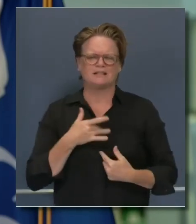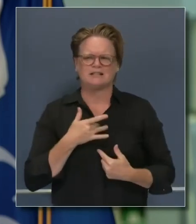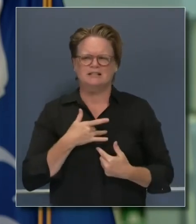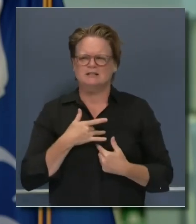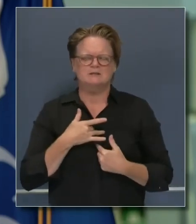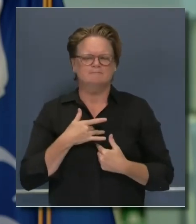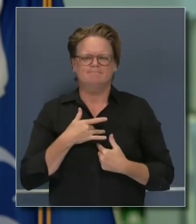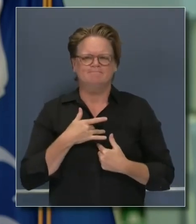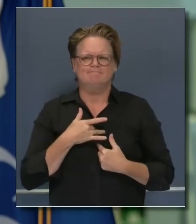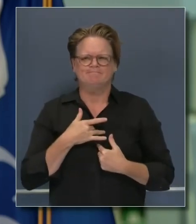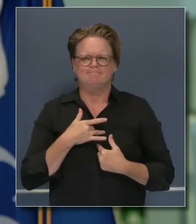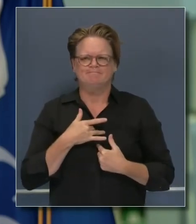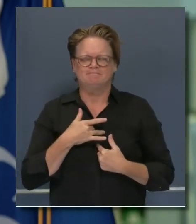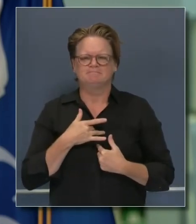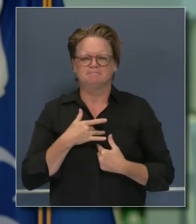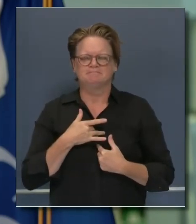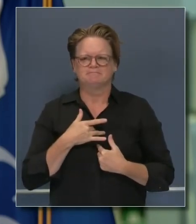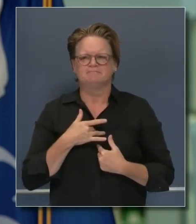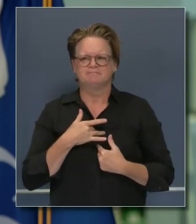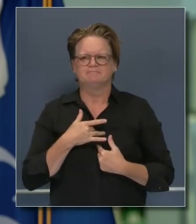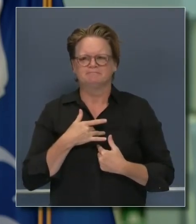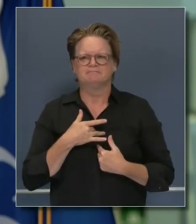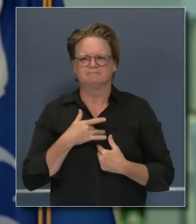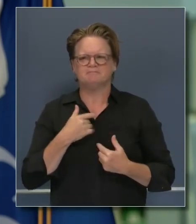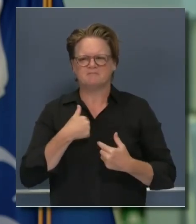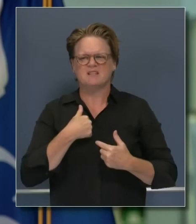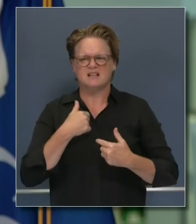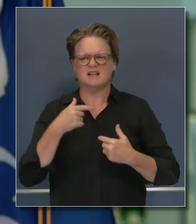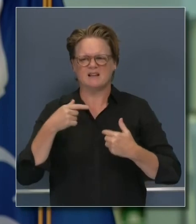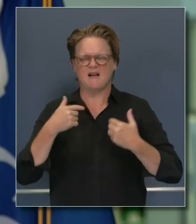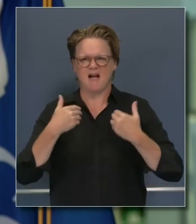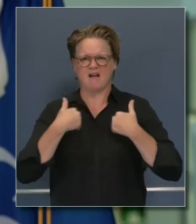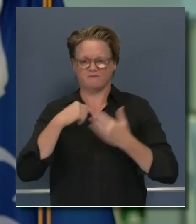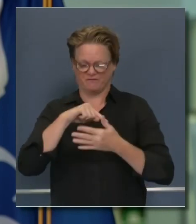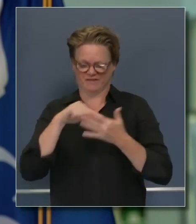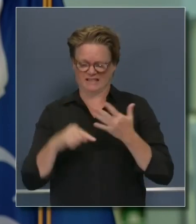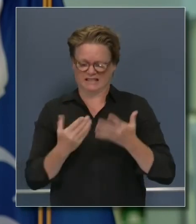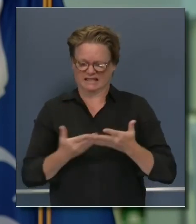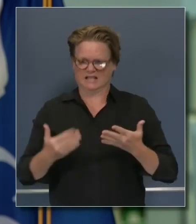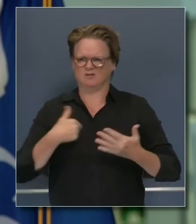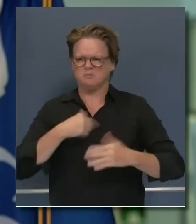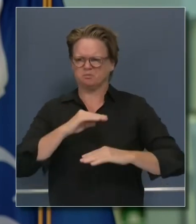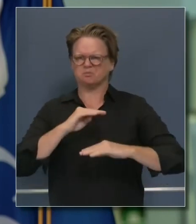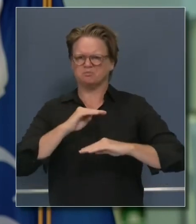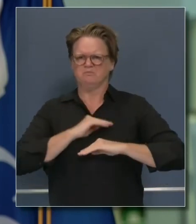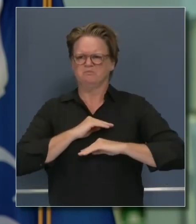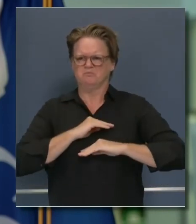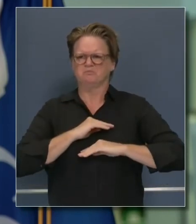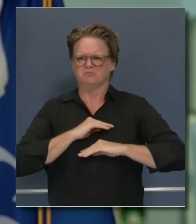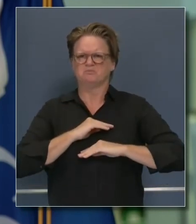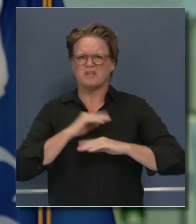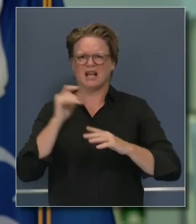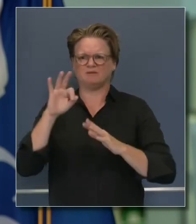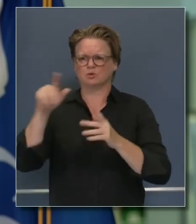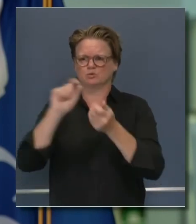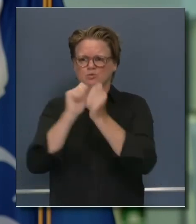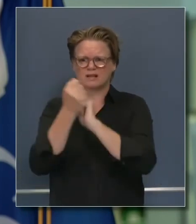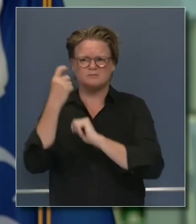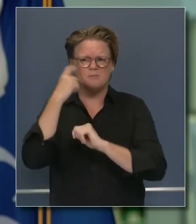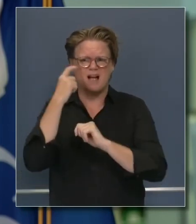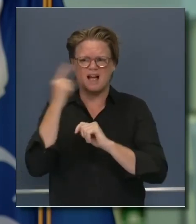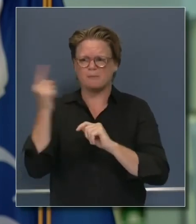appropriate in terms of his total needs. Obviously, if the governor needs to take back those assets, we'll provide them